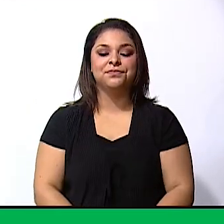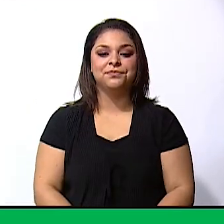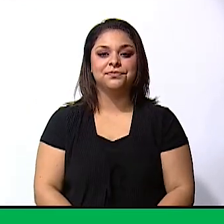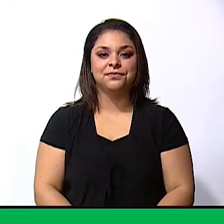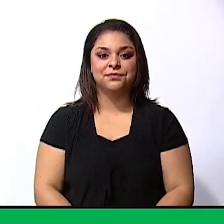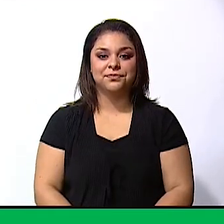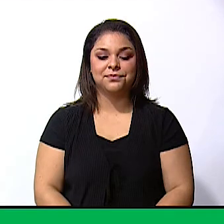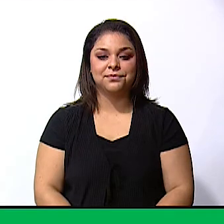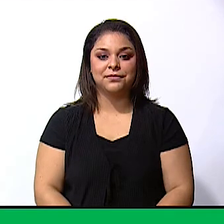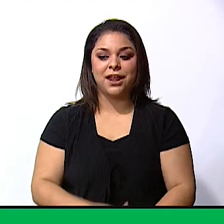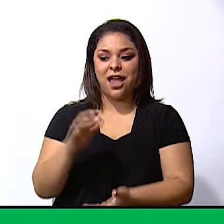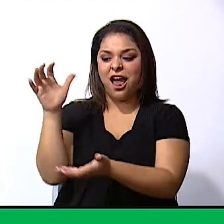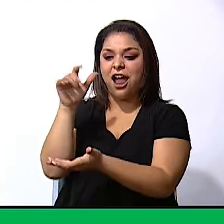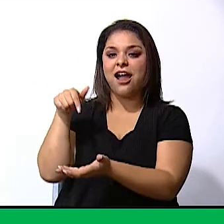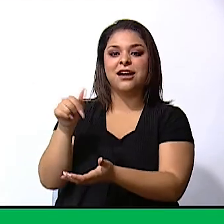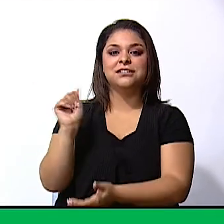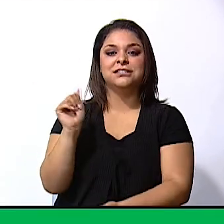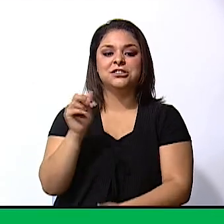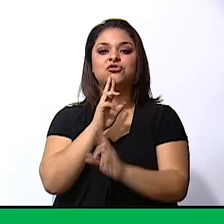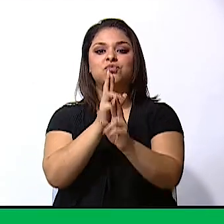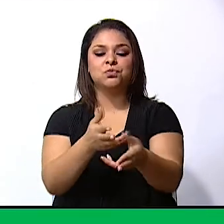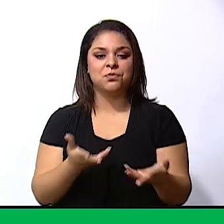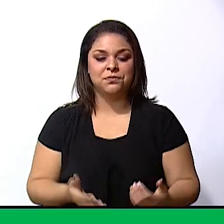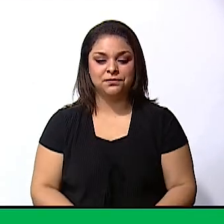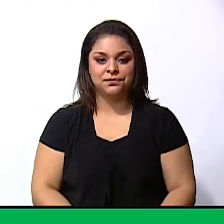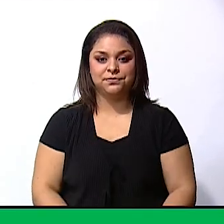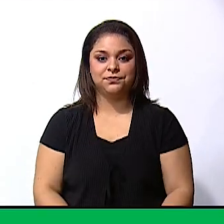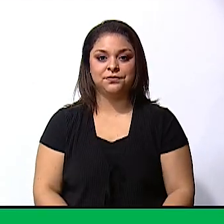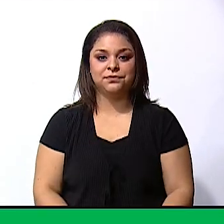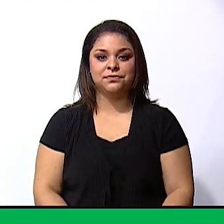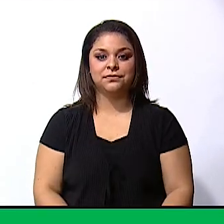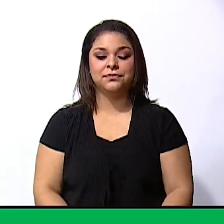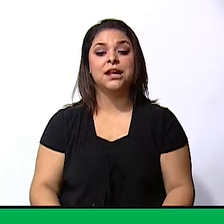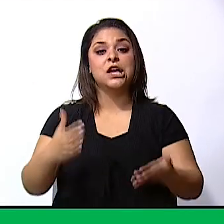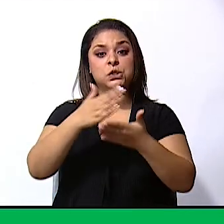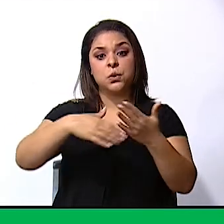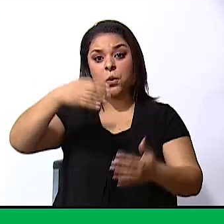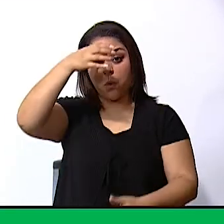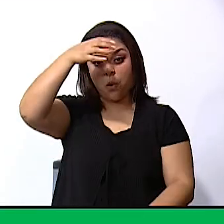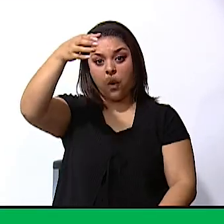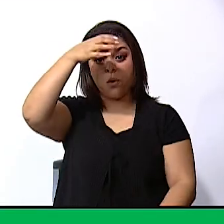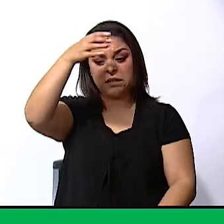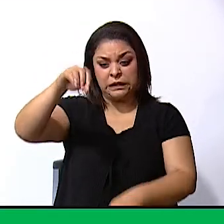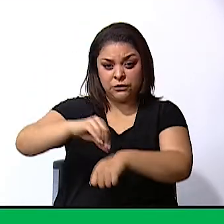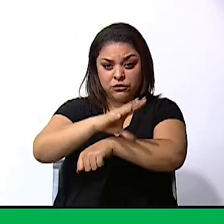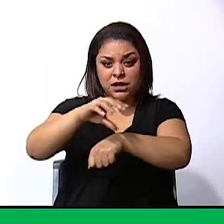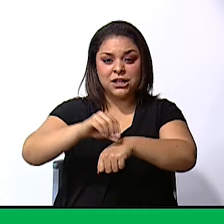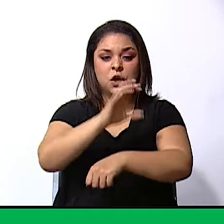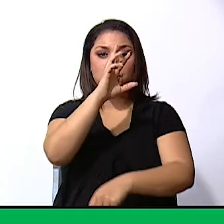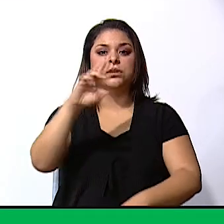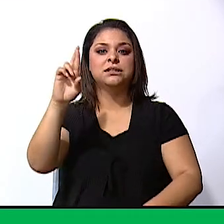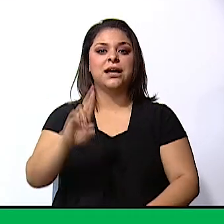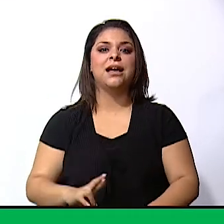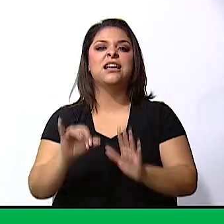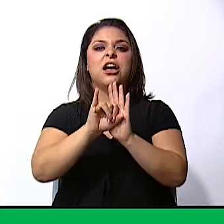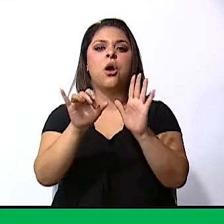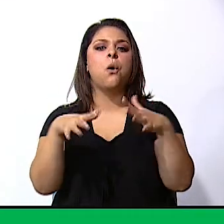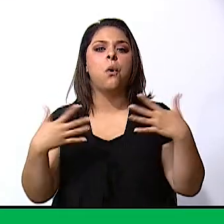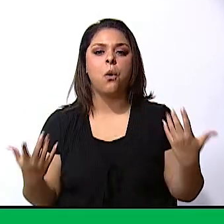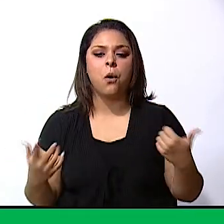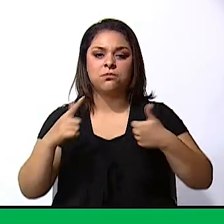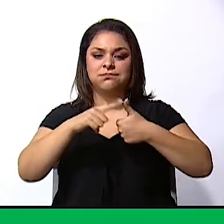let's see your answers some cultures influence costa rica's identity like